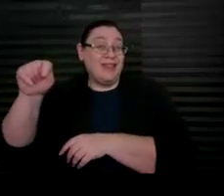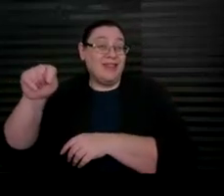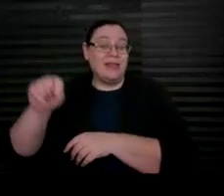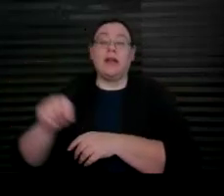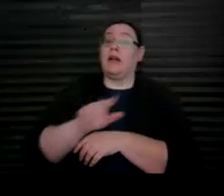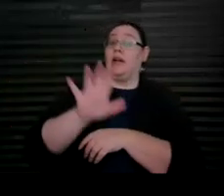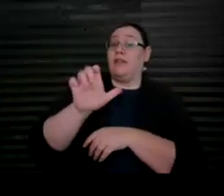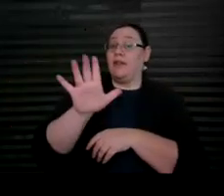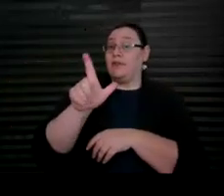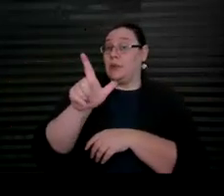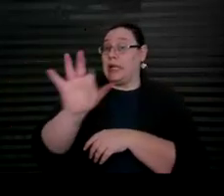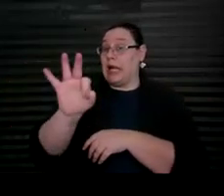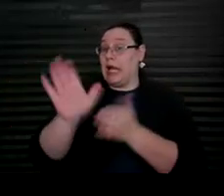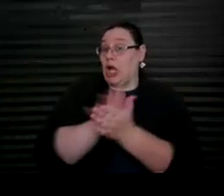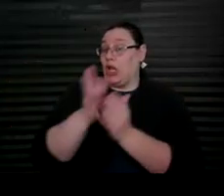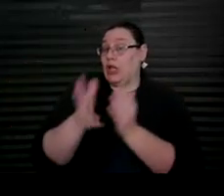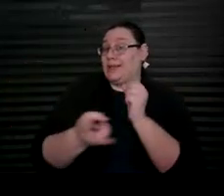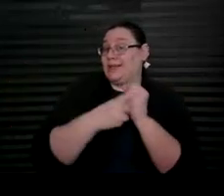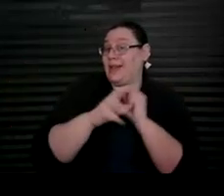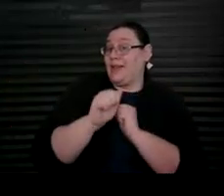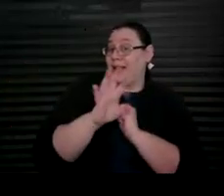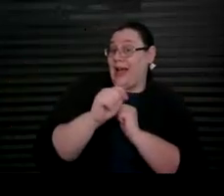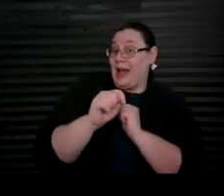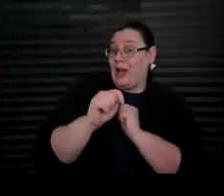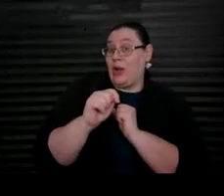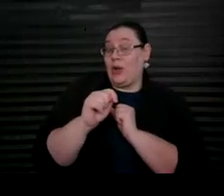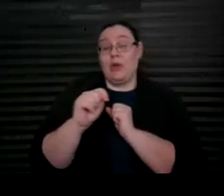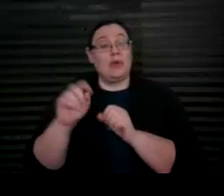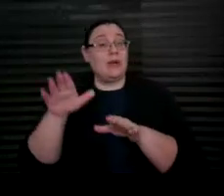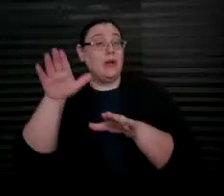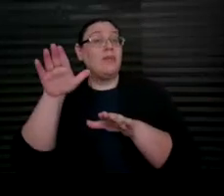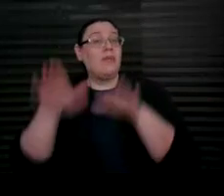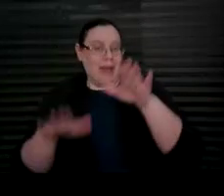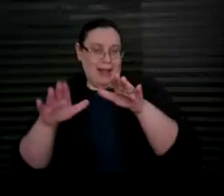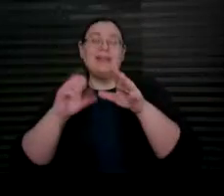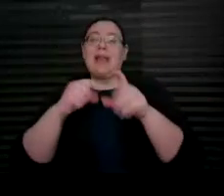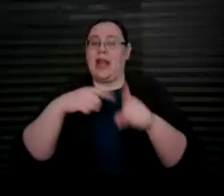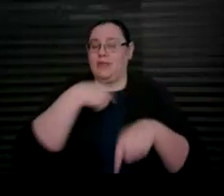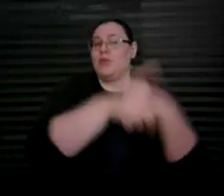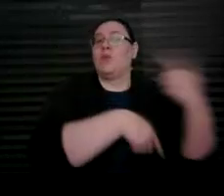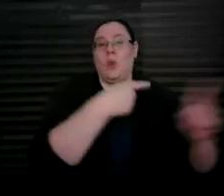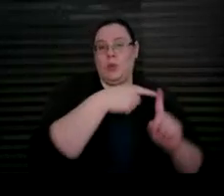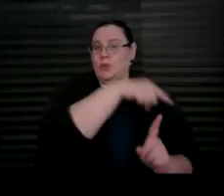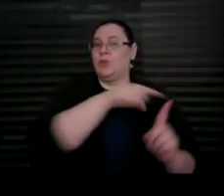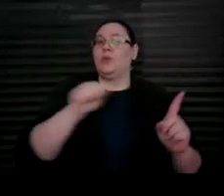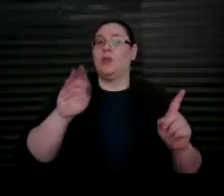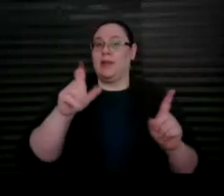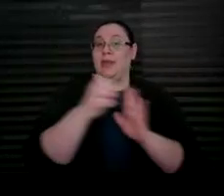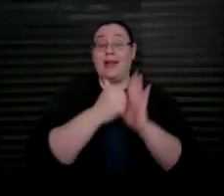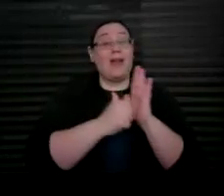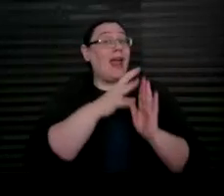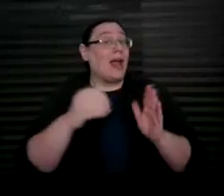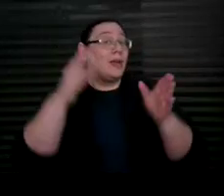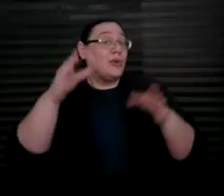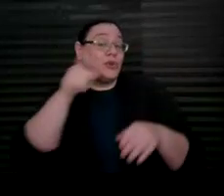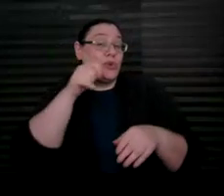college savings account, balance, Contributions can be rolled over into an ABLE account. And an employer